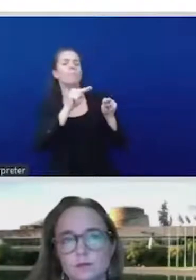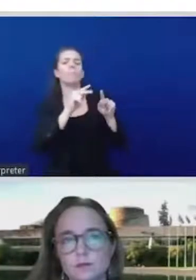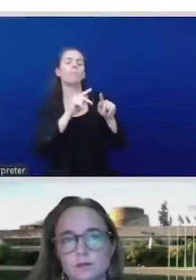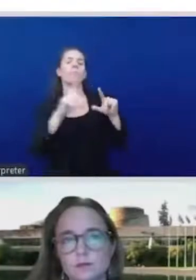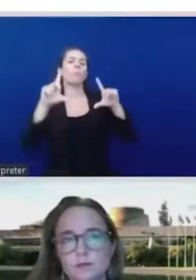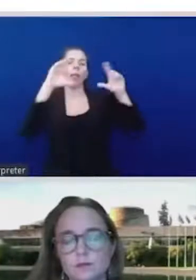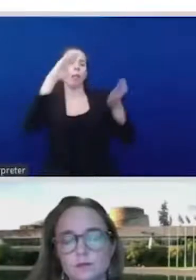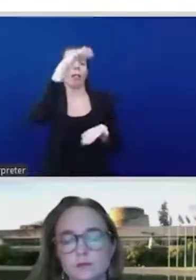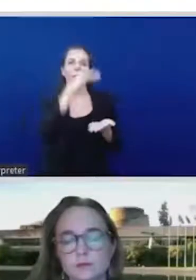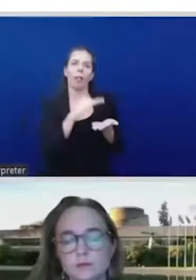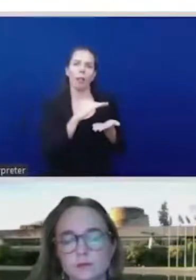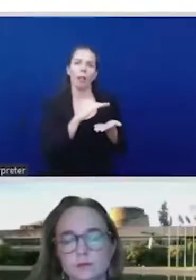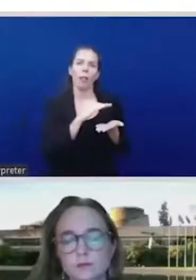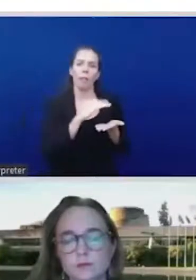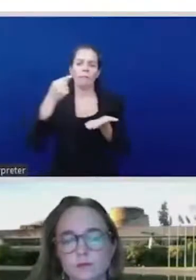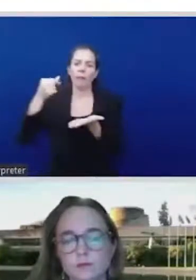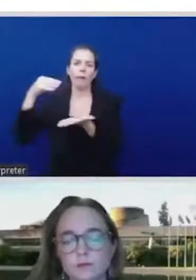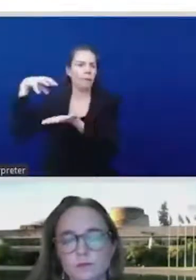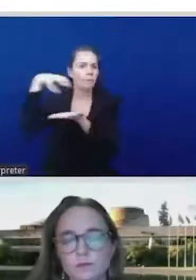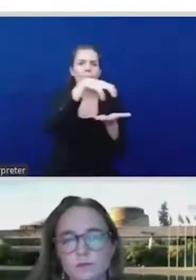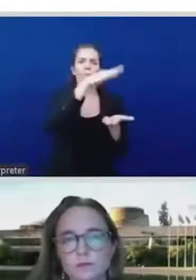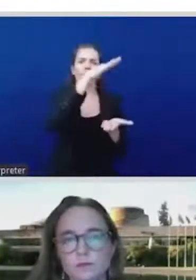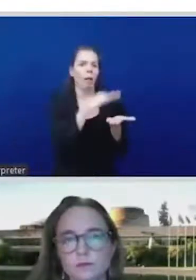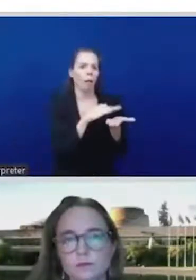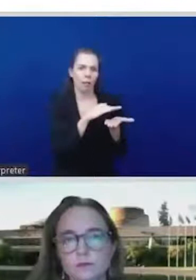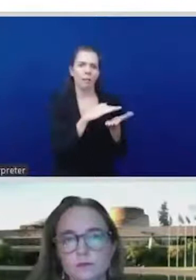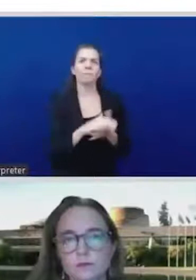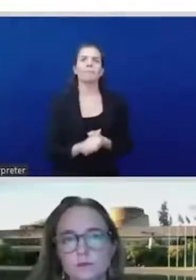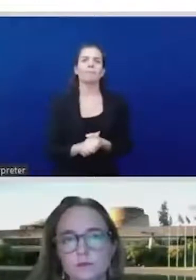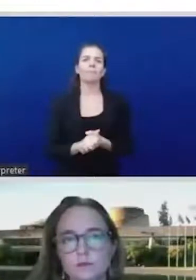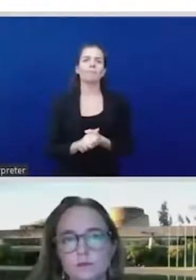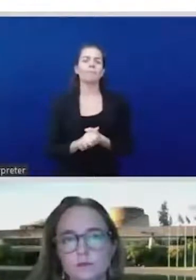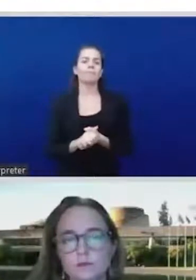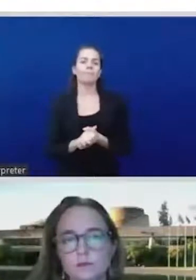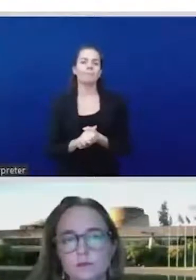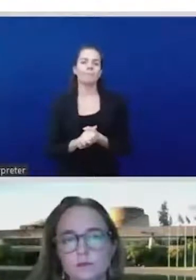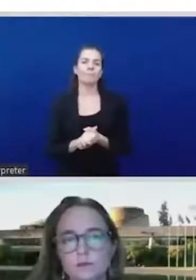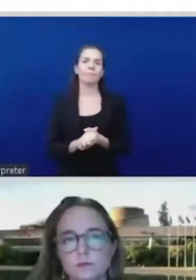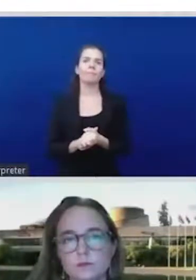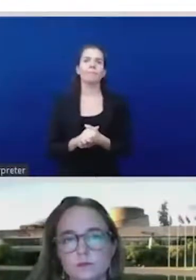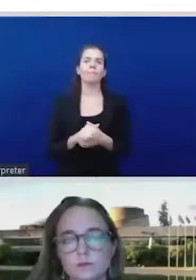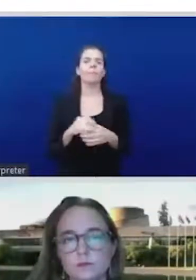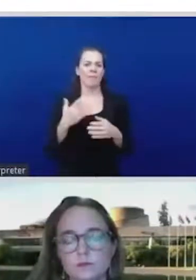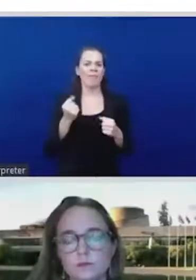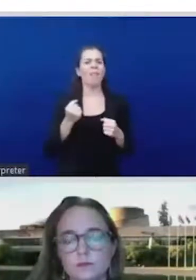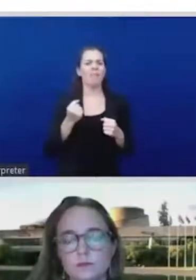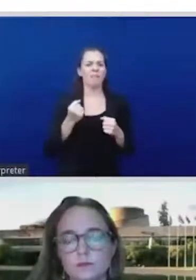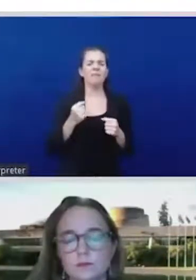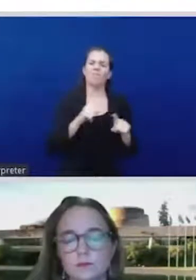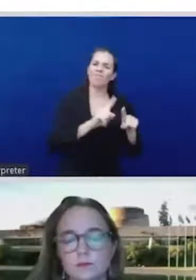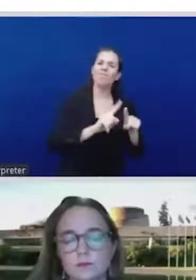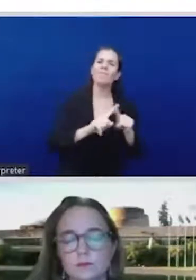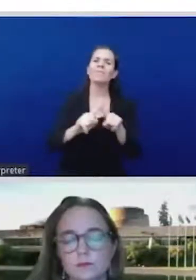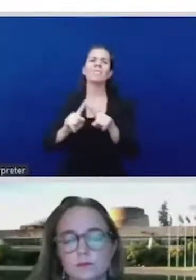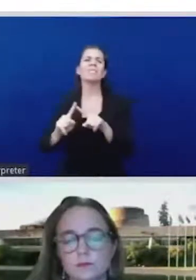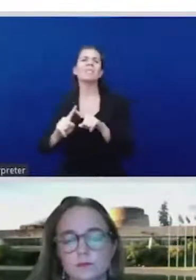basic lessons that I thought would be evident to all the importance of health care spending, the importance of recognizing the